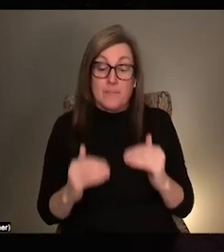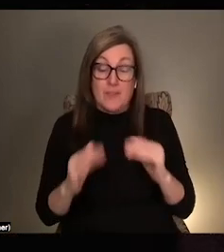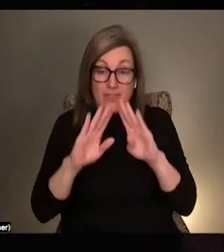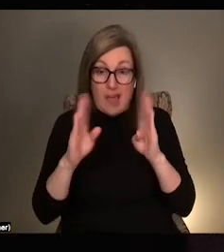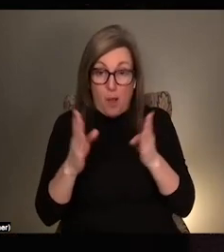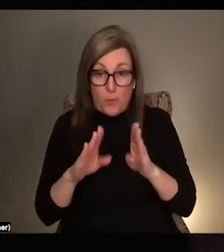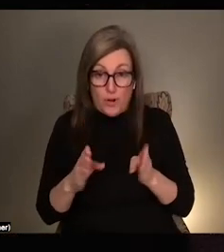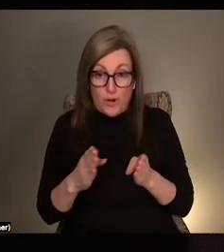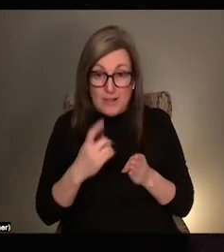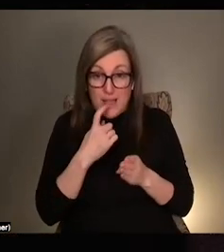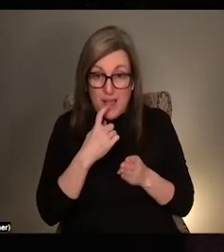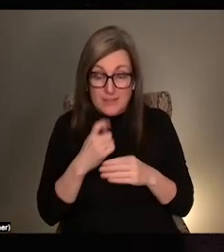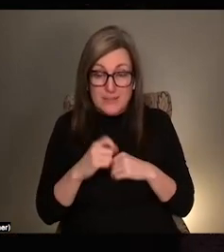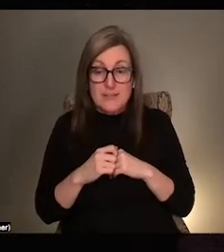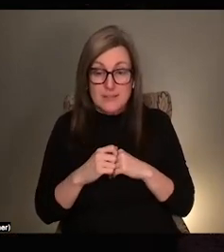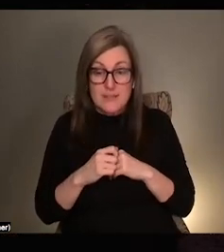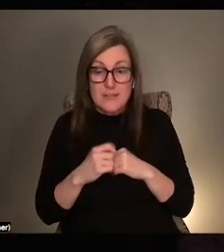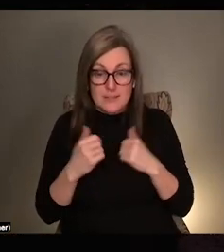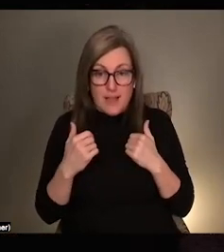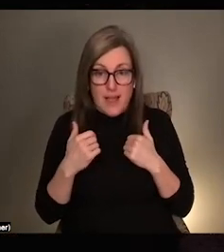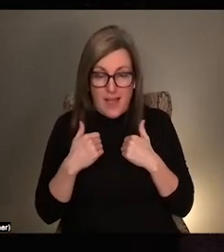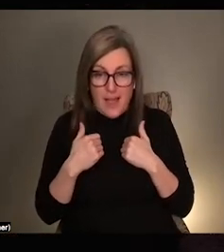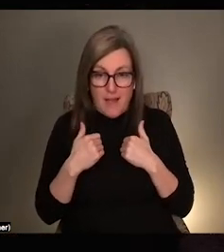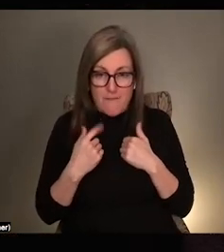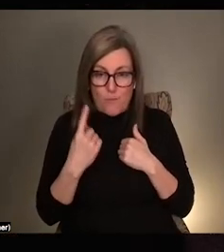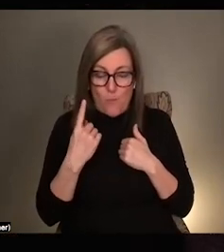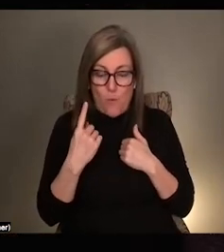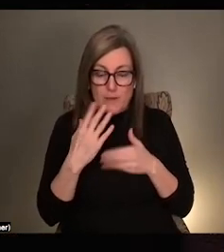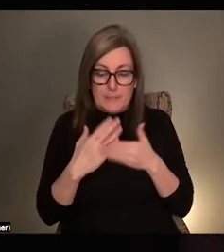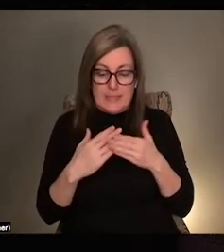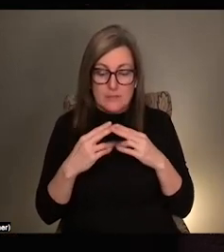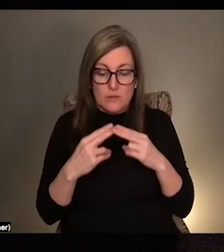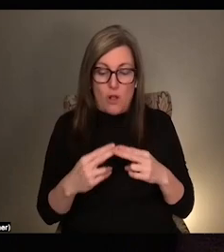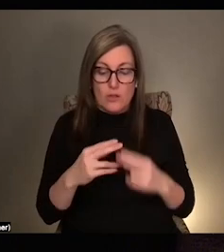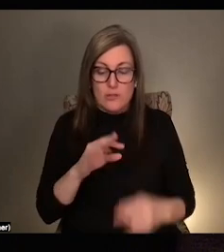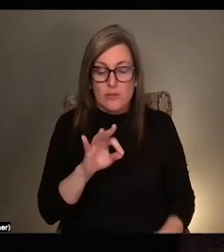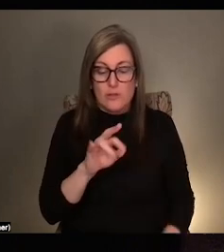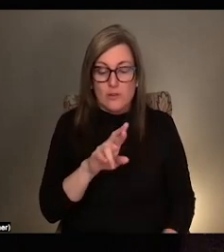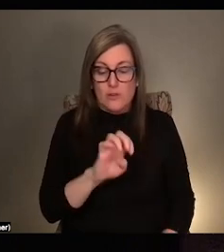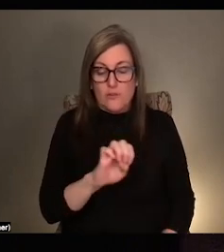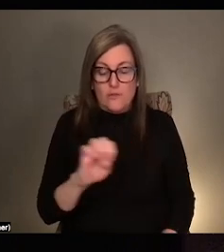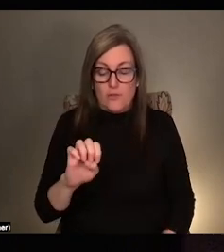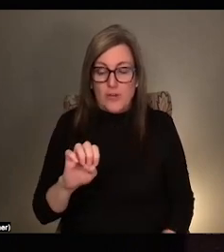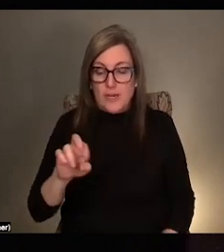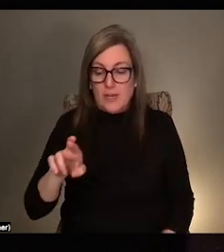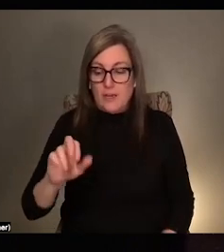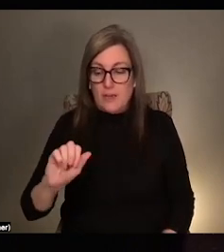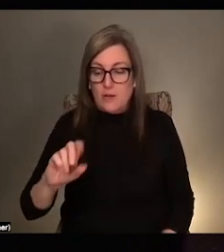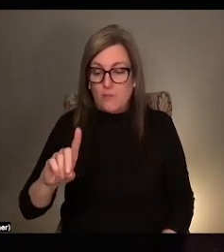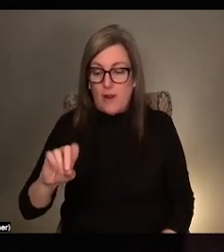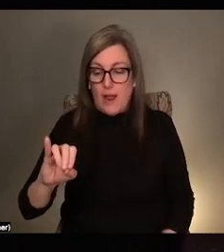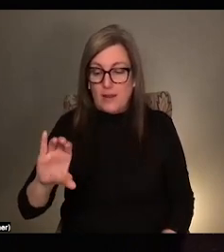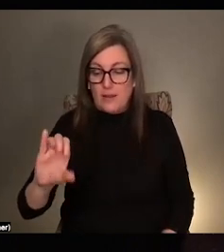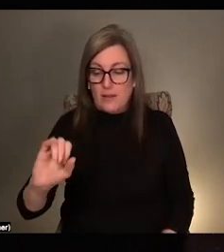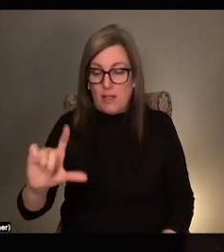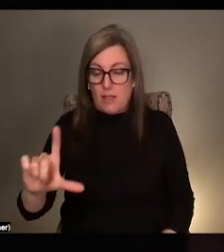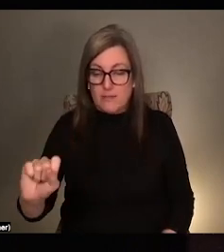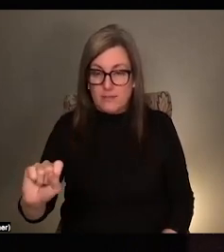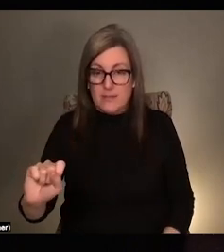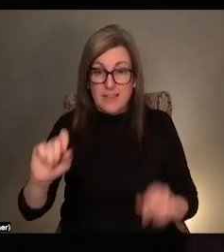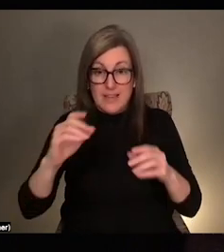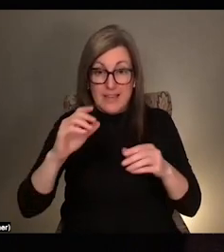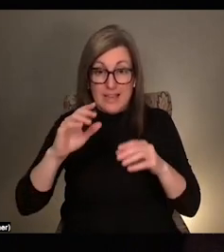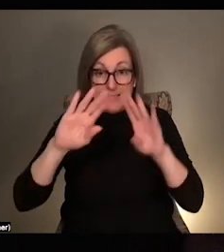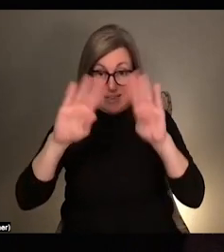piece, I have a piece called free radicals and, um, it's basically an hourglass and it's